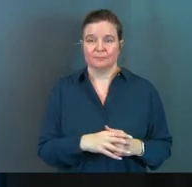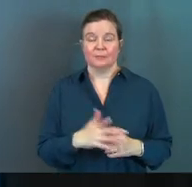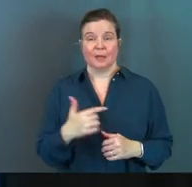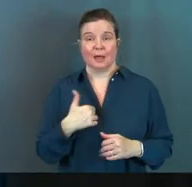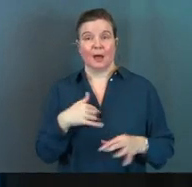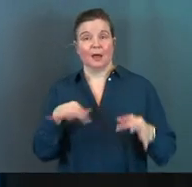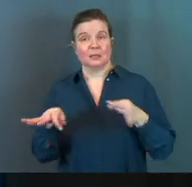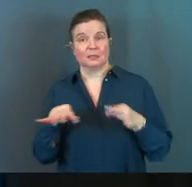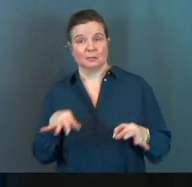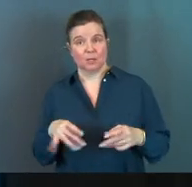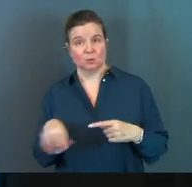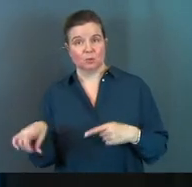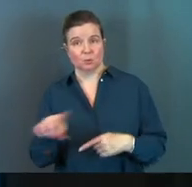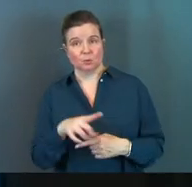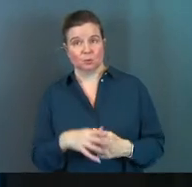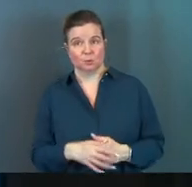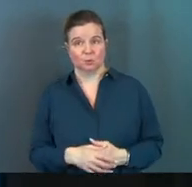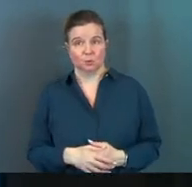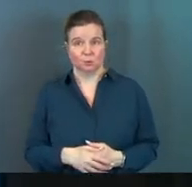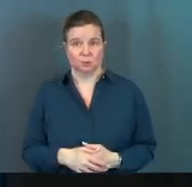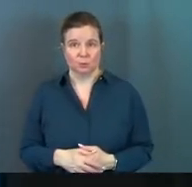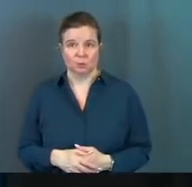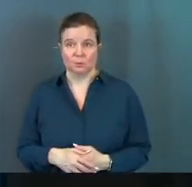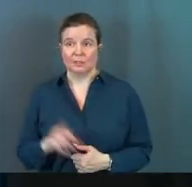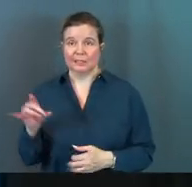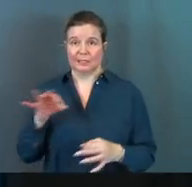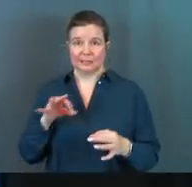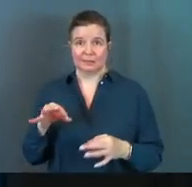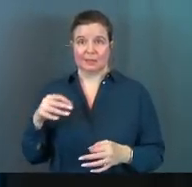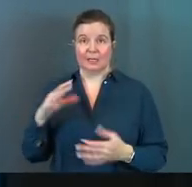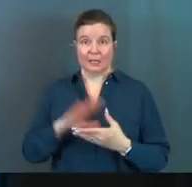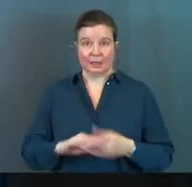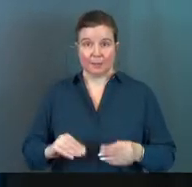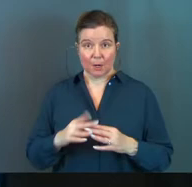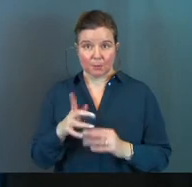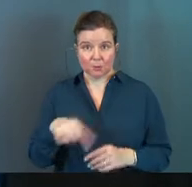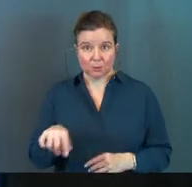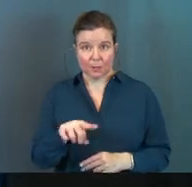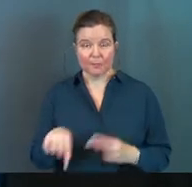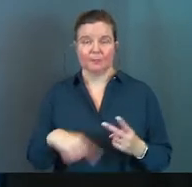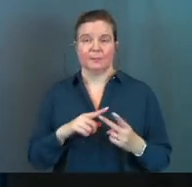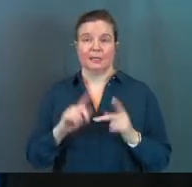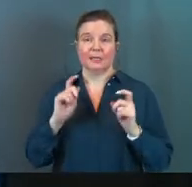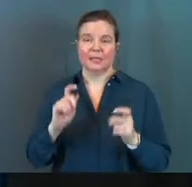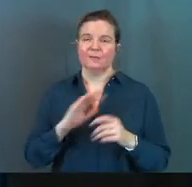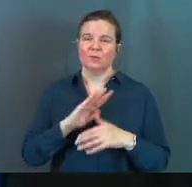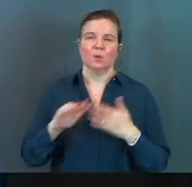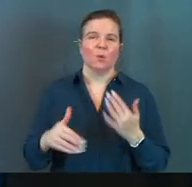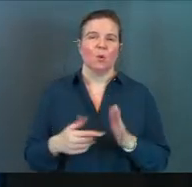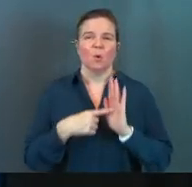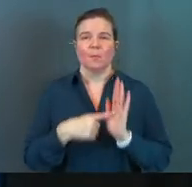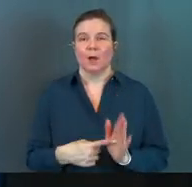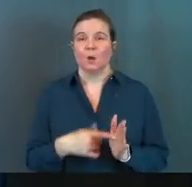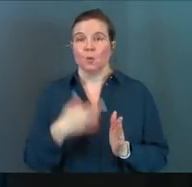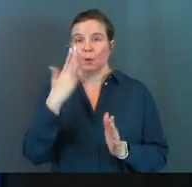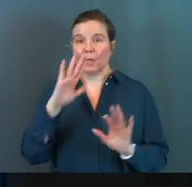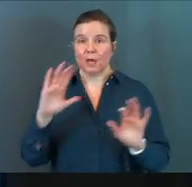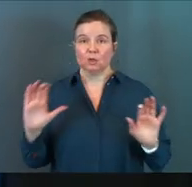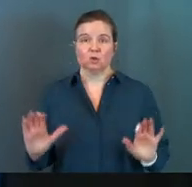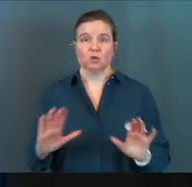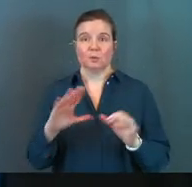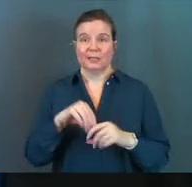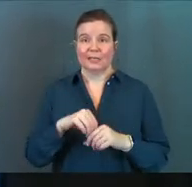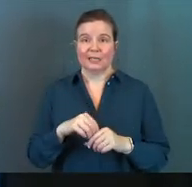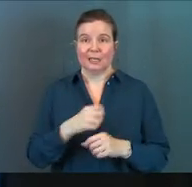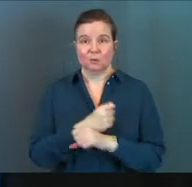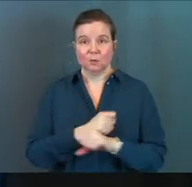I explain to you. He explains the parables to them. He gives them the whole model of what God is doing